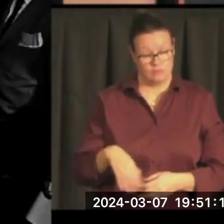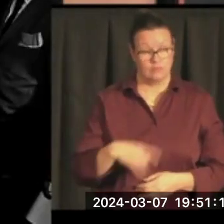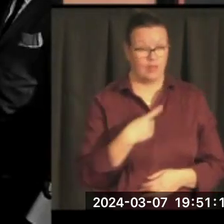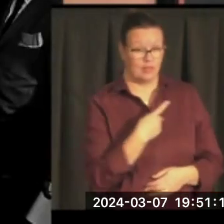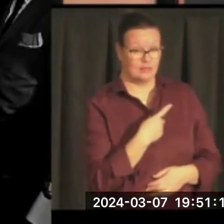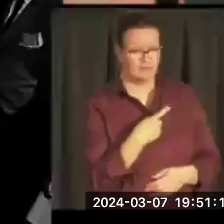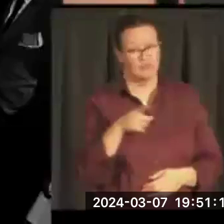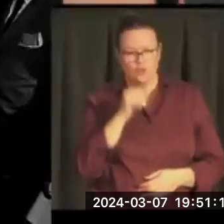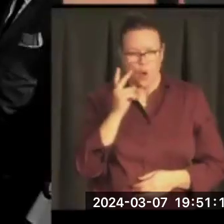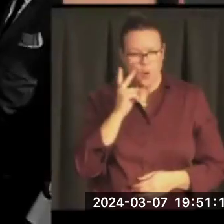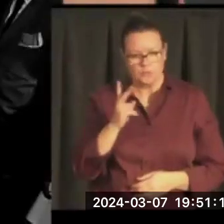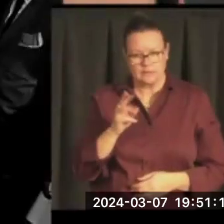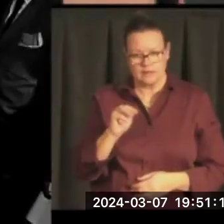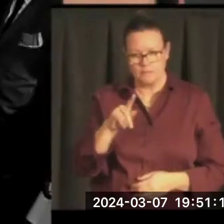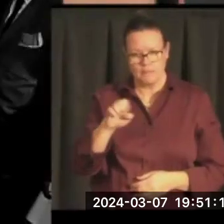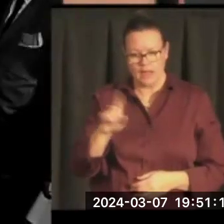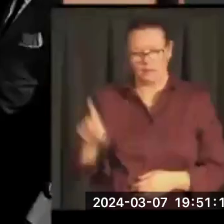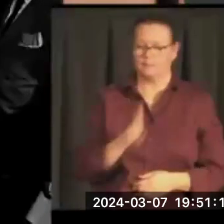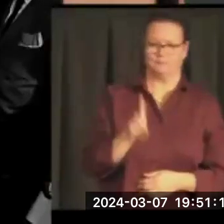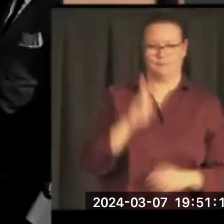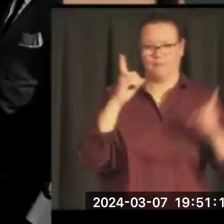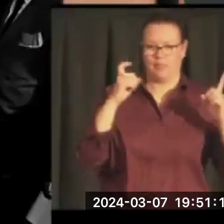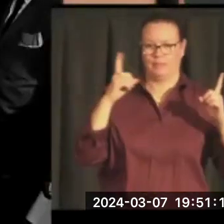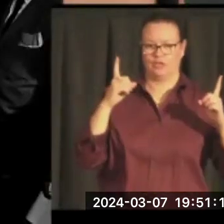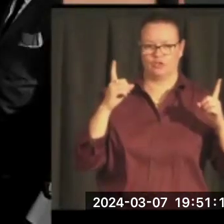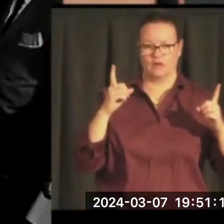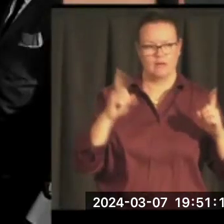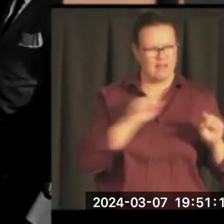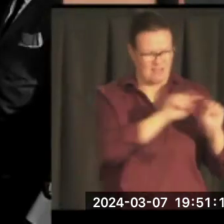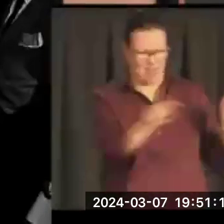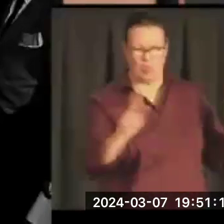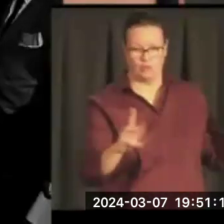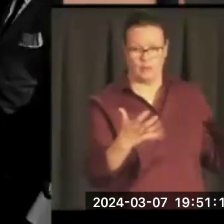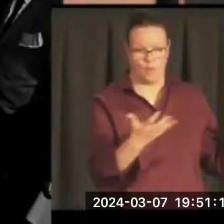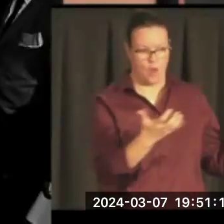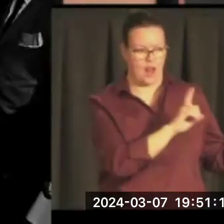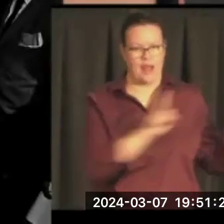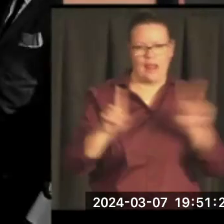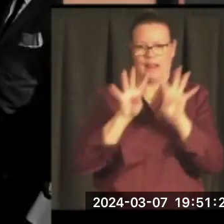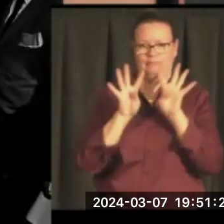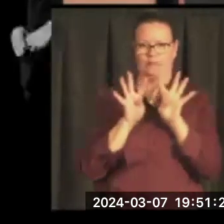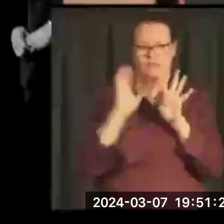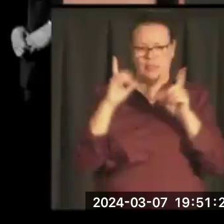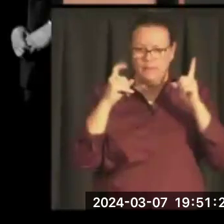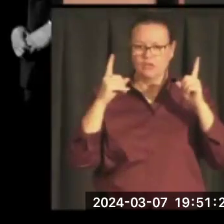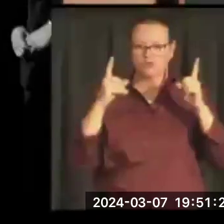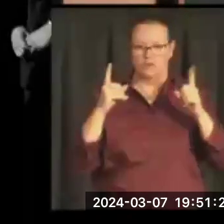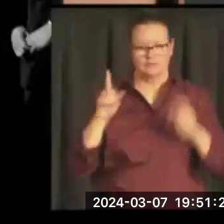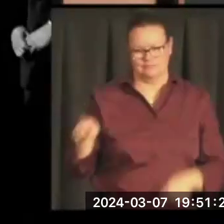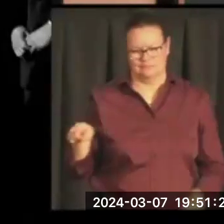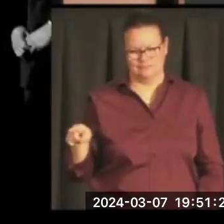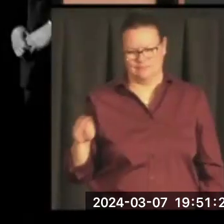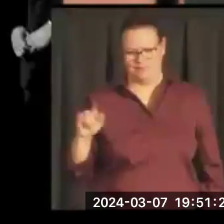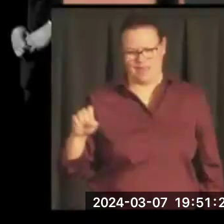behind. Other people wanted to be in the picture. Right? They're running for office, so they want to say, was next to the president. Not Mike Mansfield. Now,